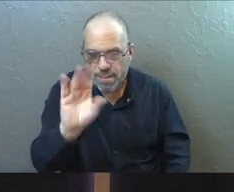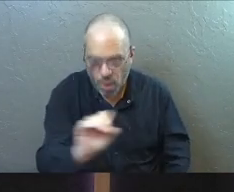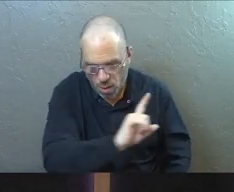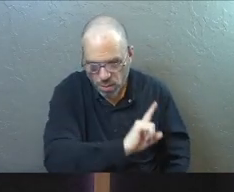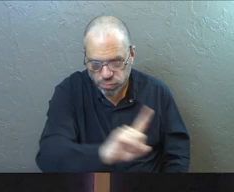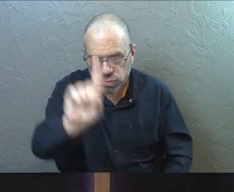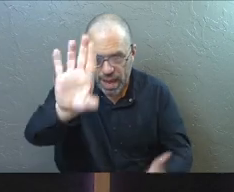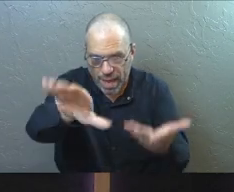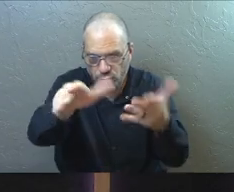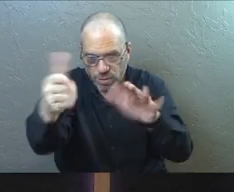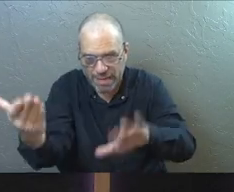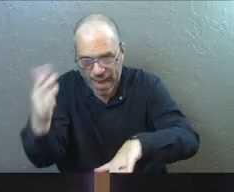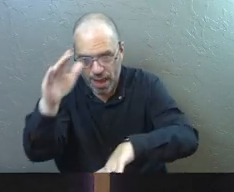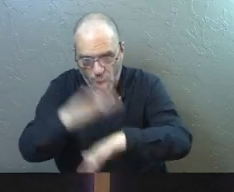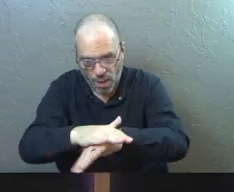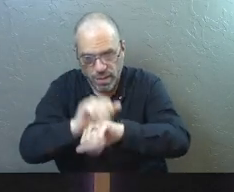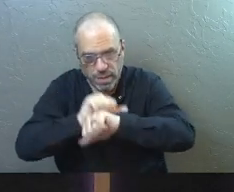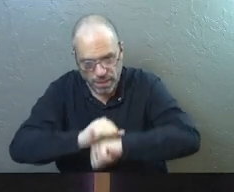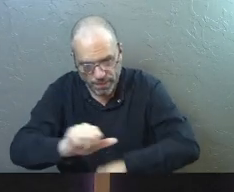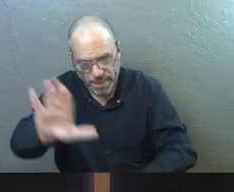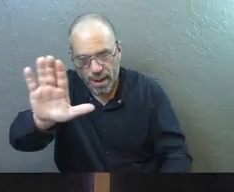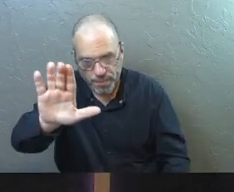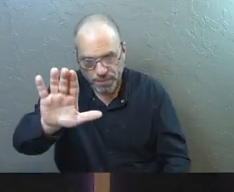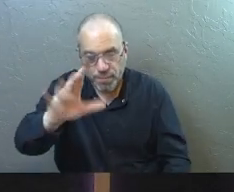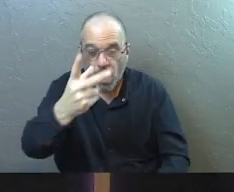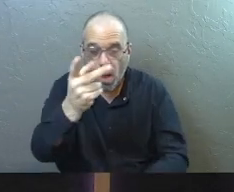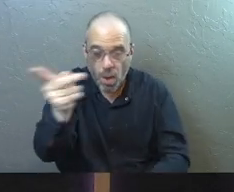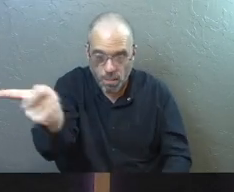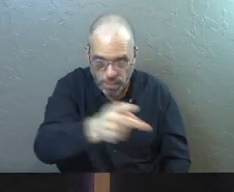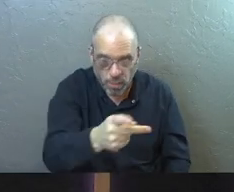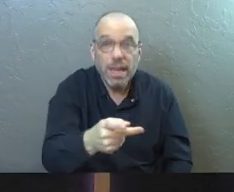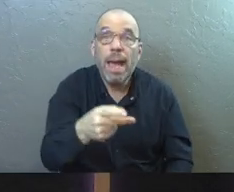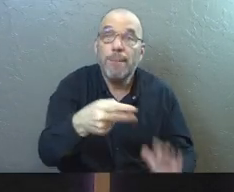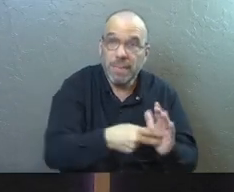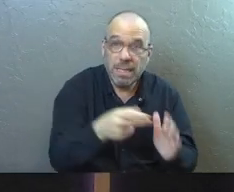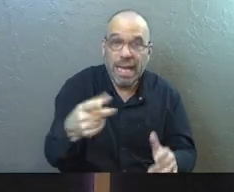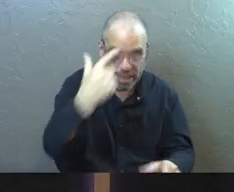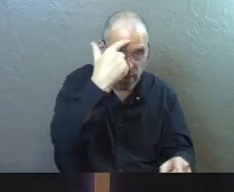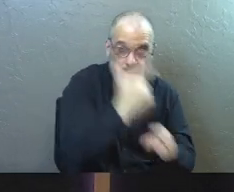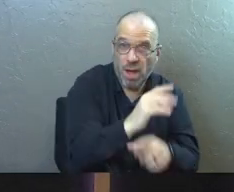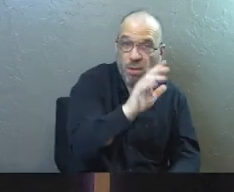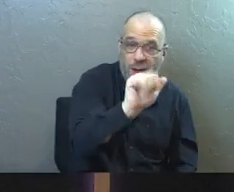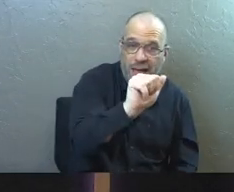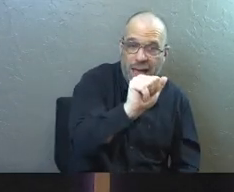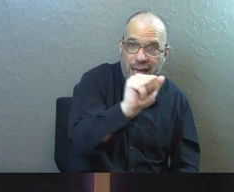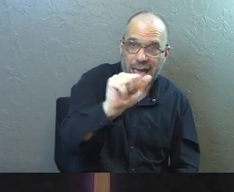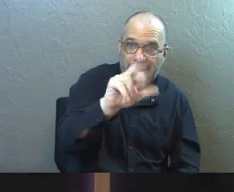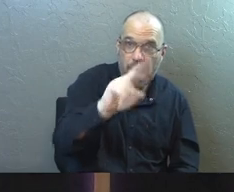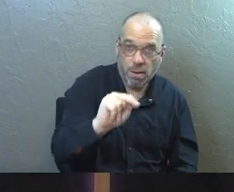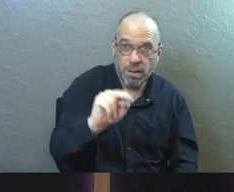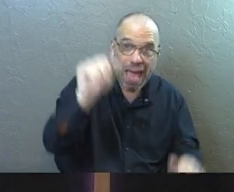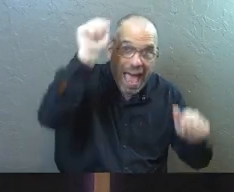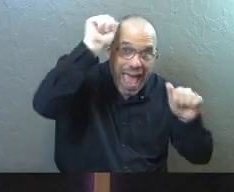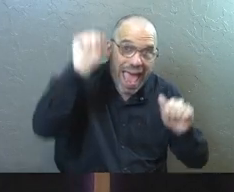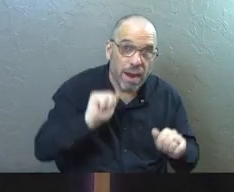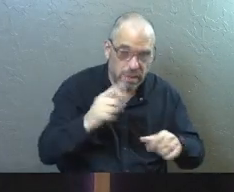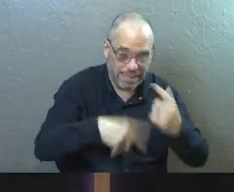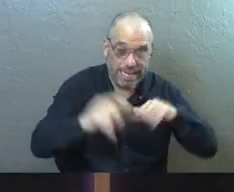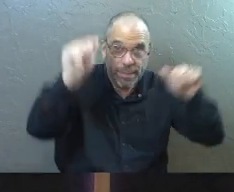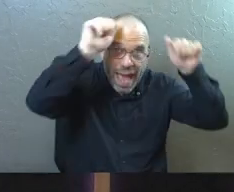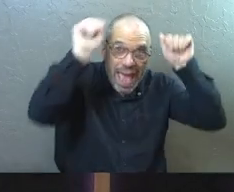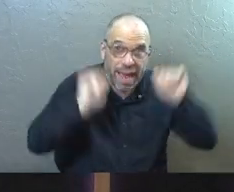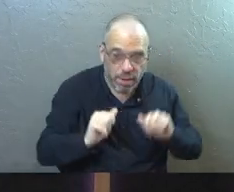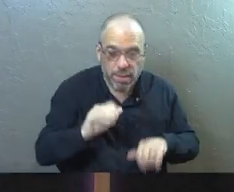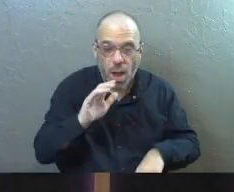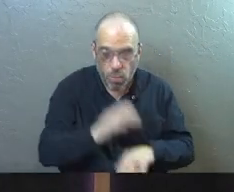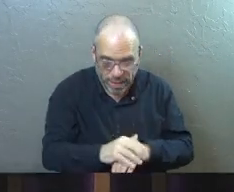Then you will die there, Moses, on the mountain. For both of you, and he means him and his brother Aaron, both of you betrayed me with the